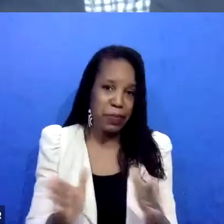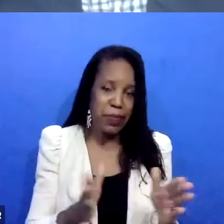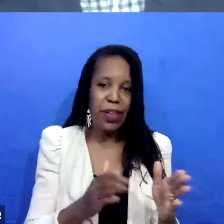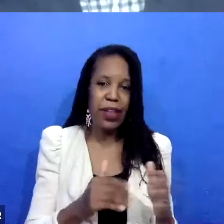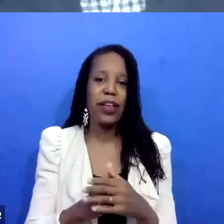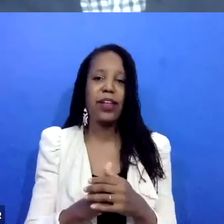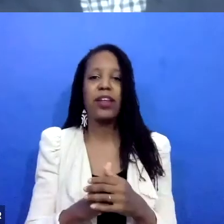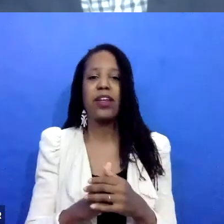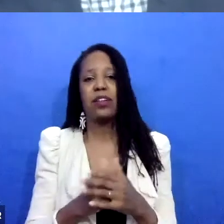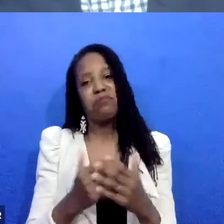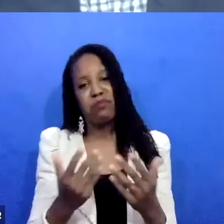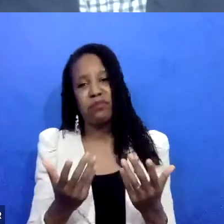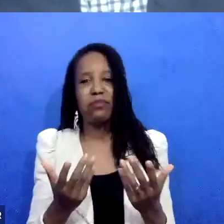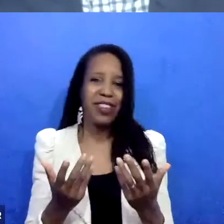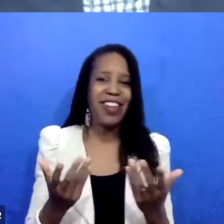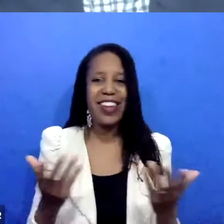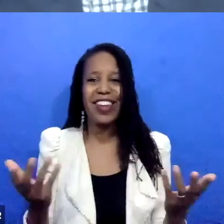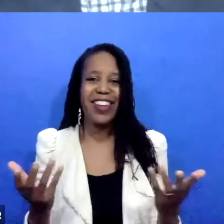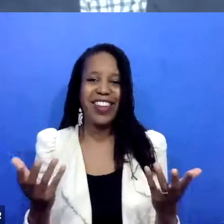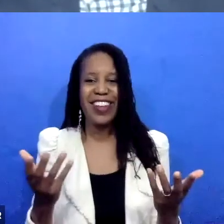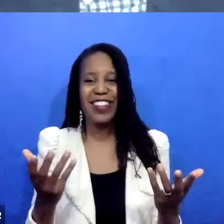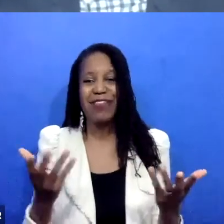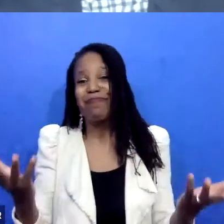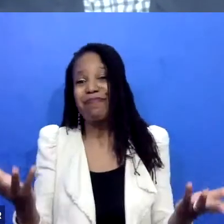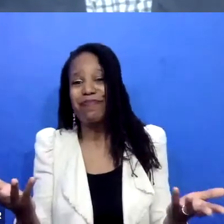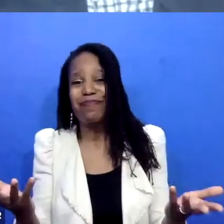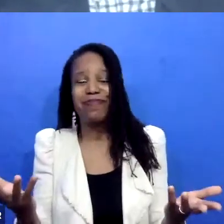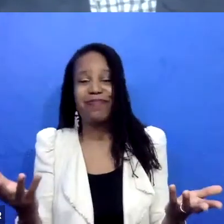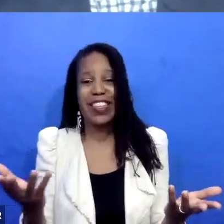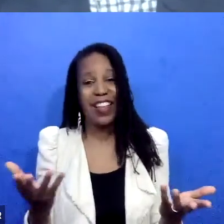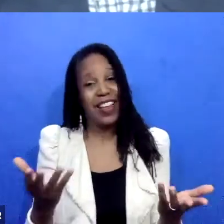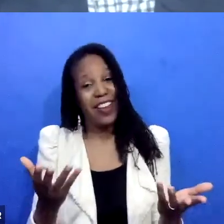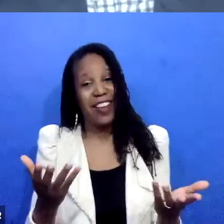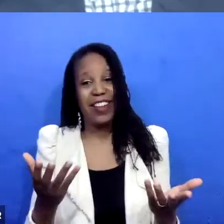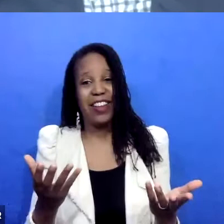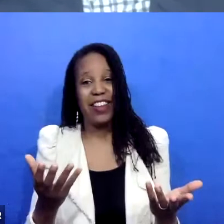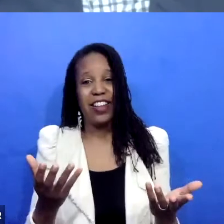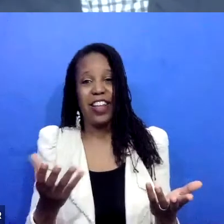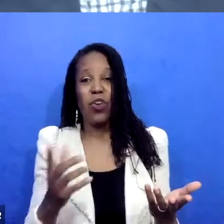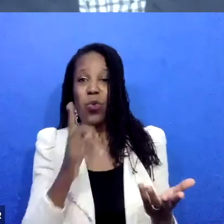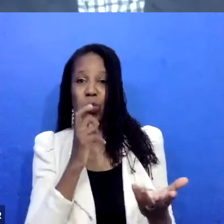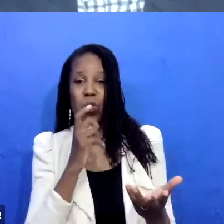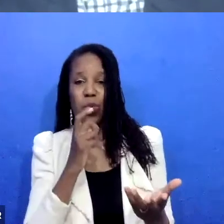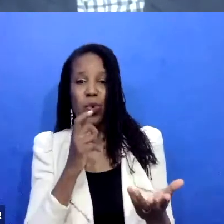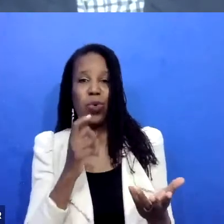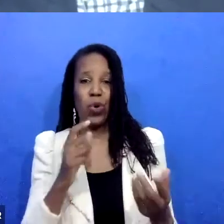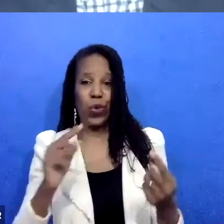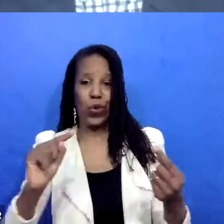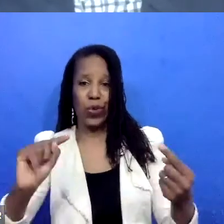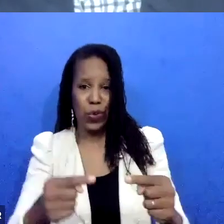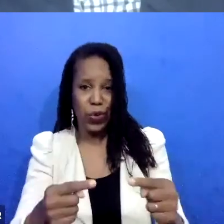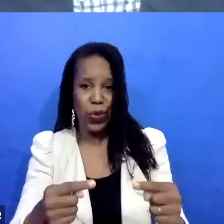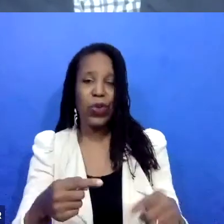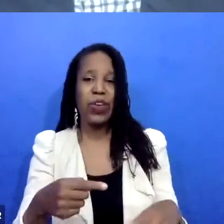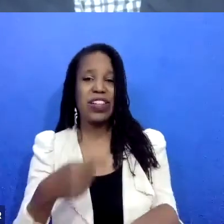you know, but effective, maybe, to say the person who's causing the harm, who says they do not want to